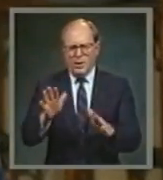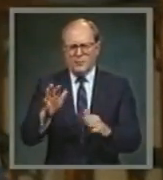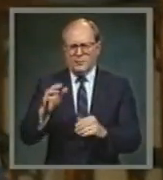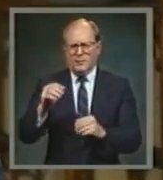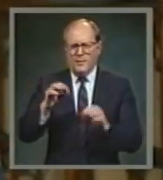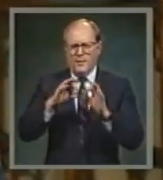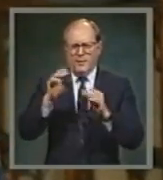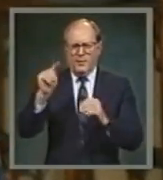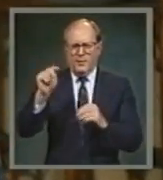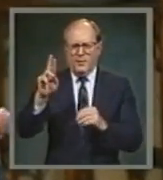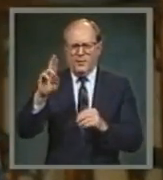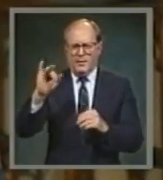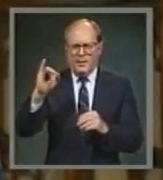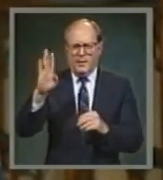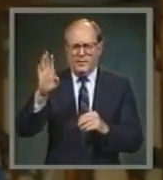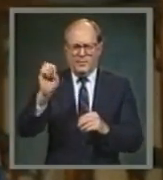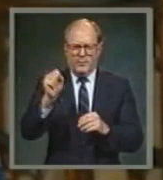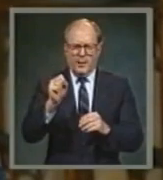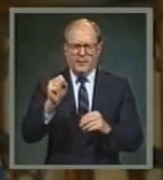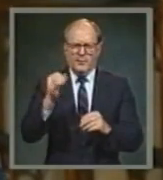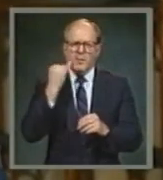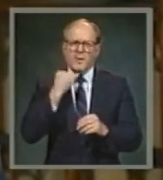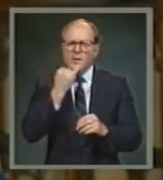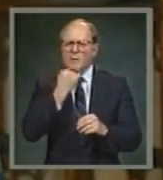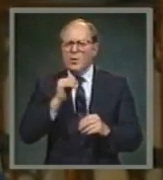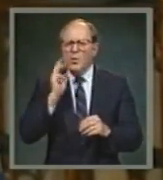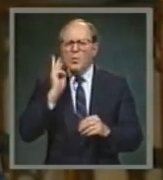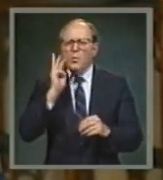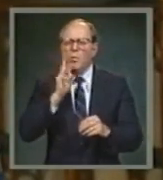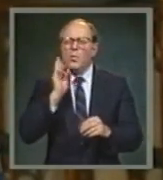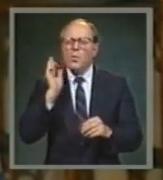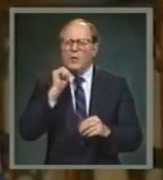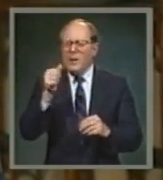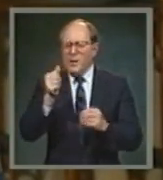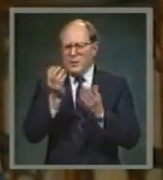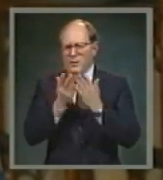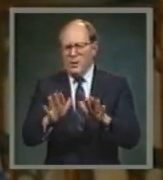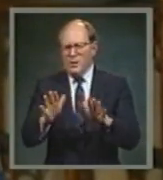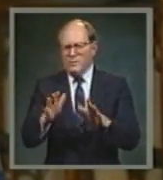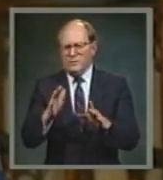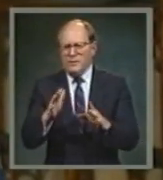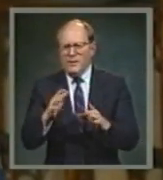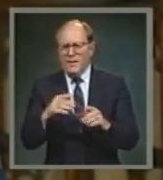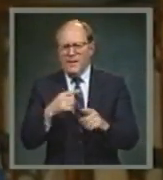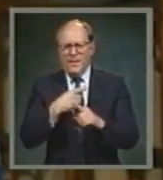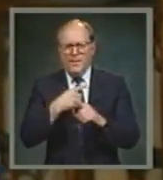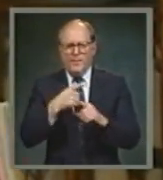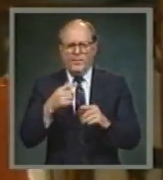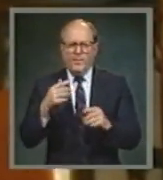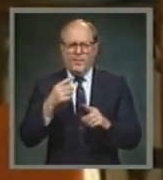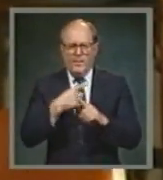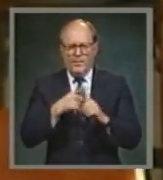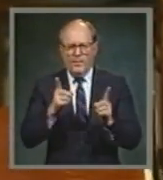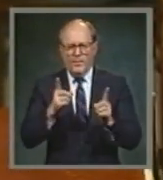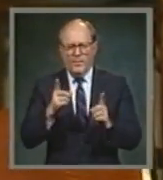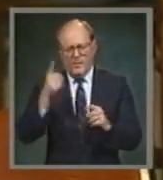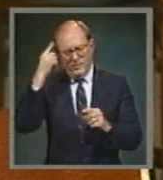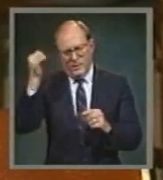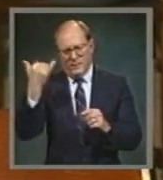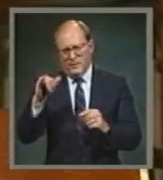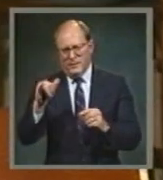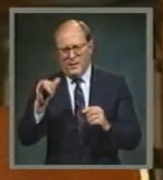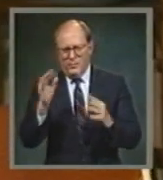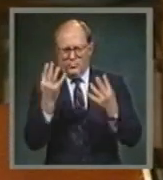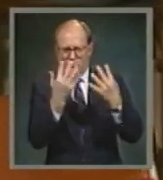so different from their culture that they were ostracized and died, but because they just blended in with the